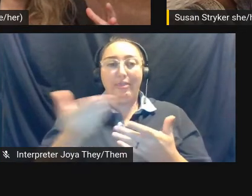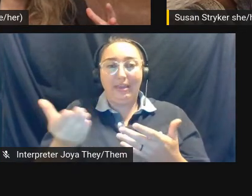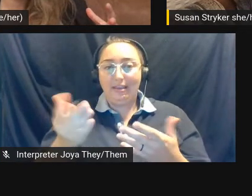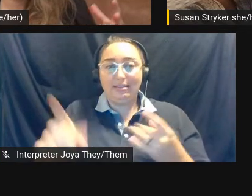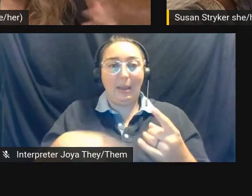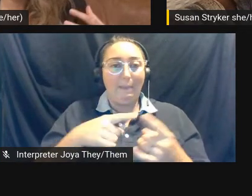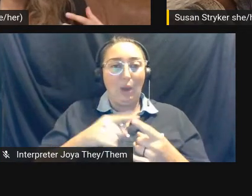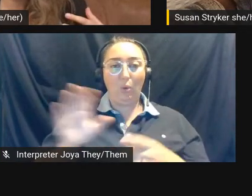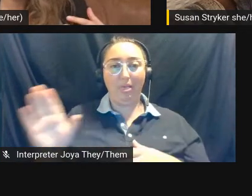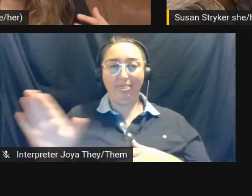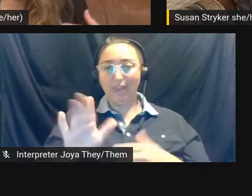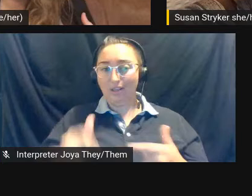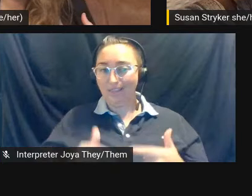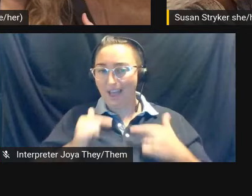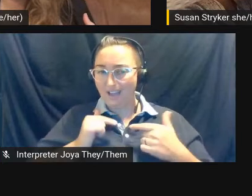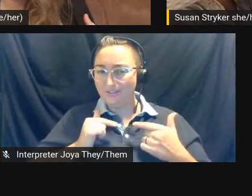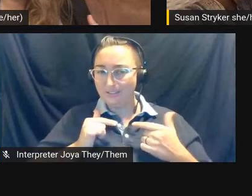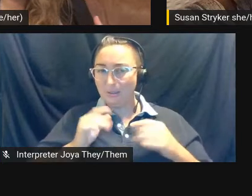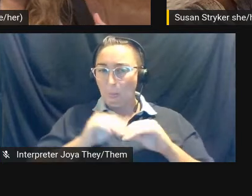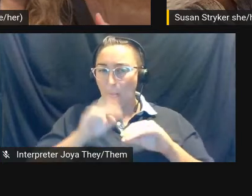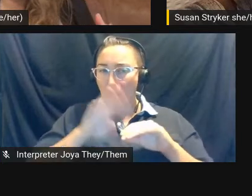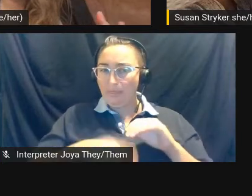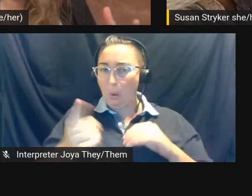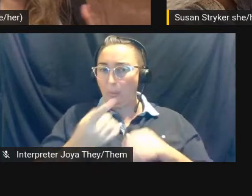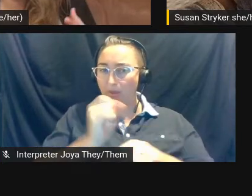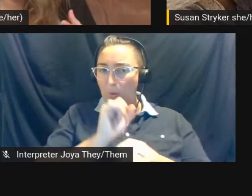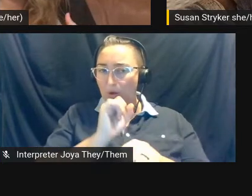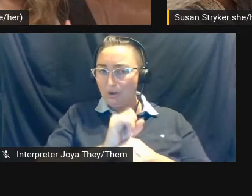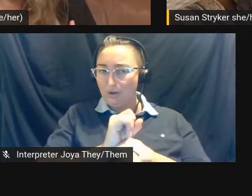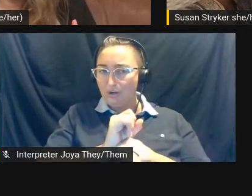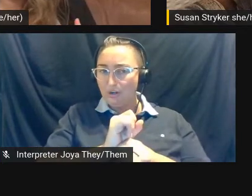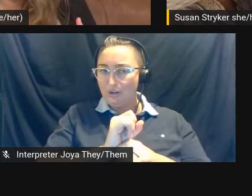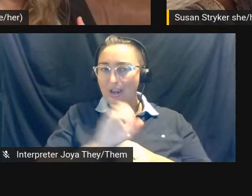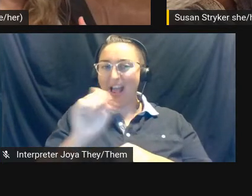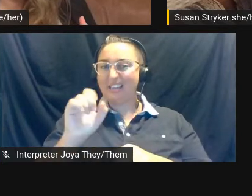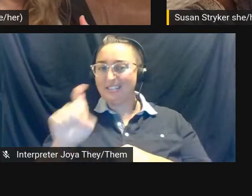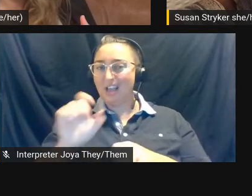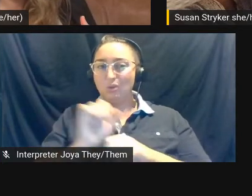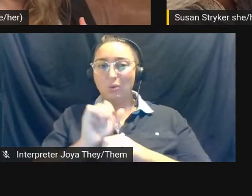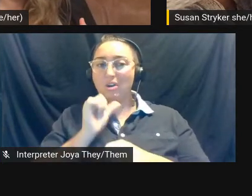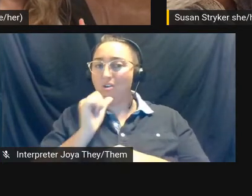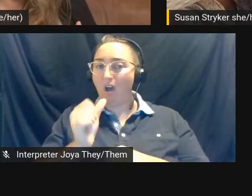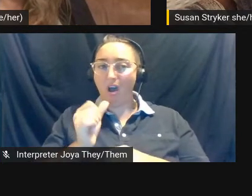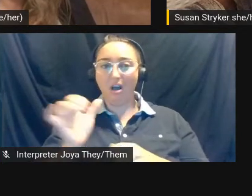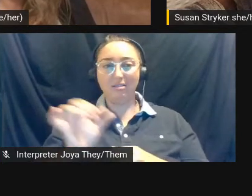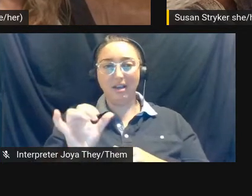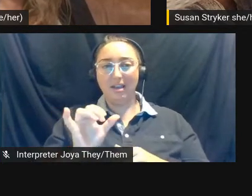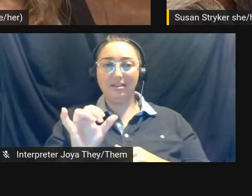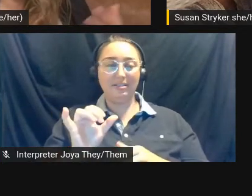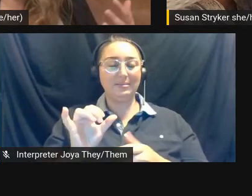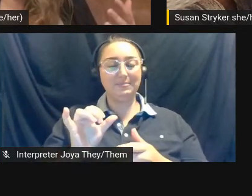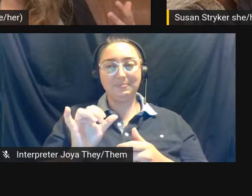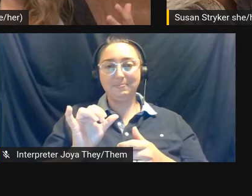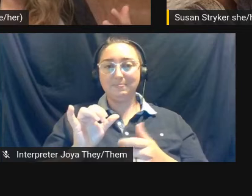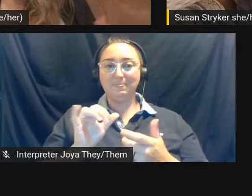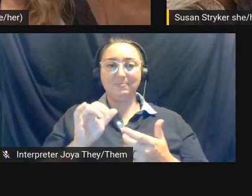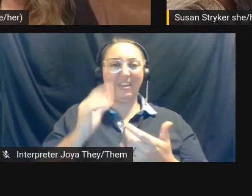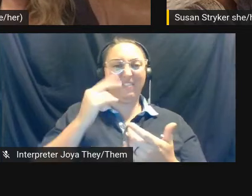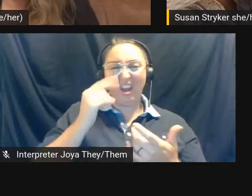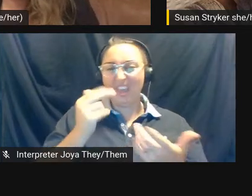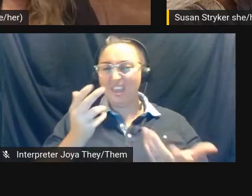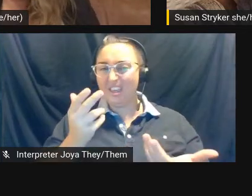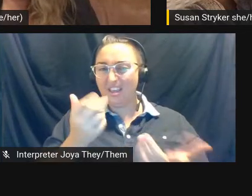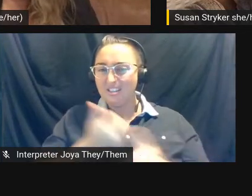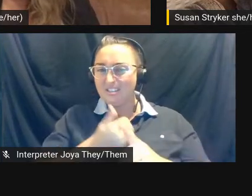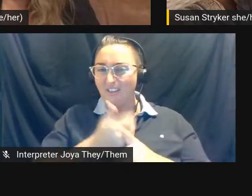lives beyond sex work and, and sex work not as, um, funny in and